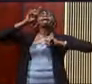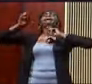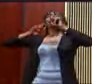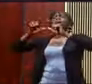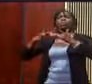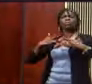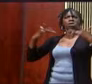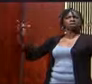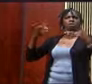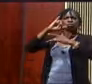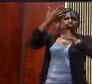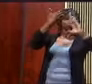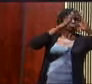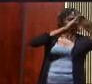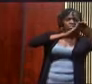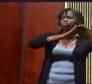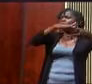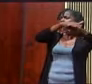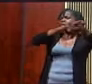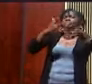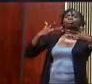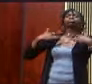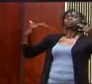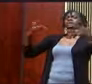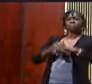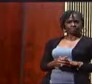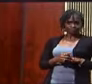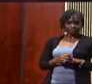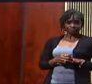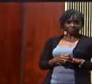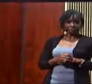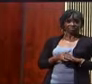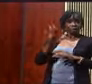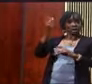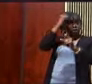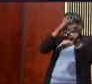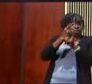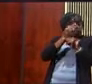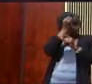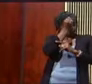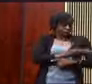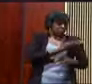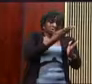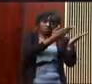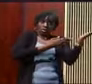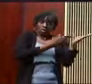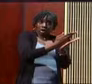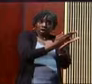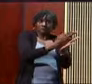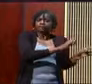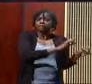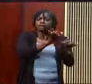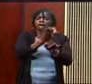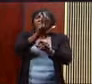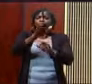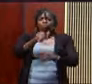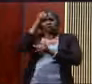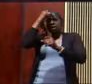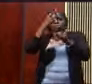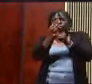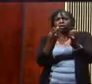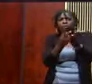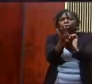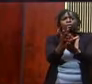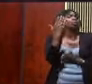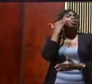doing? And his brother tells the truth. I like that because we need brothers to tell the truth. We know